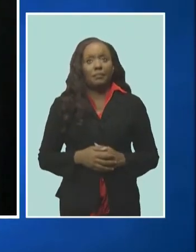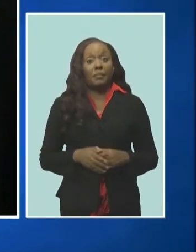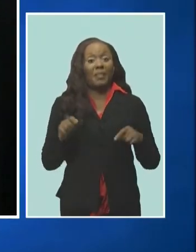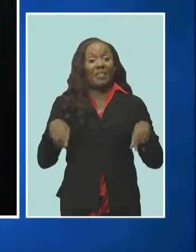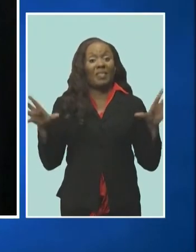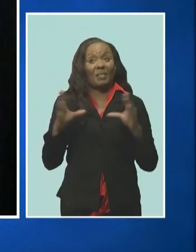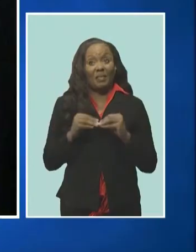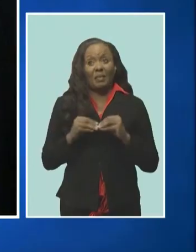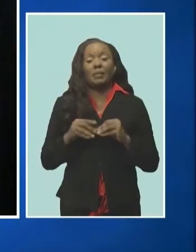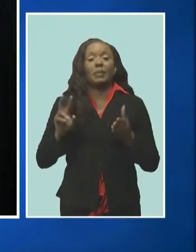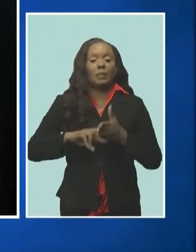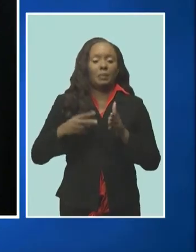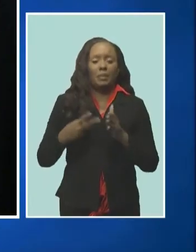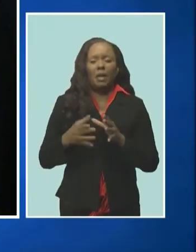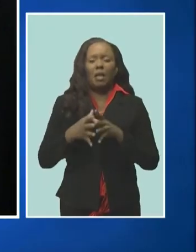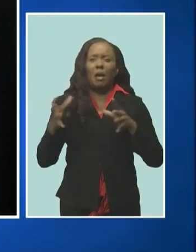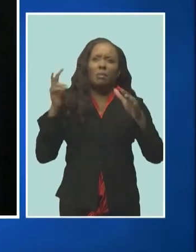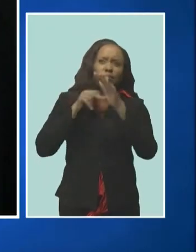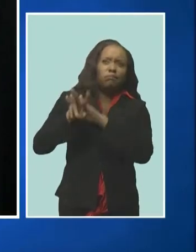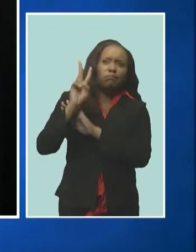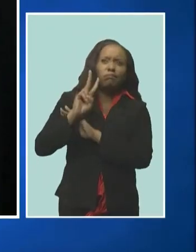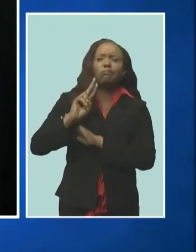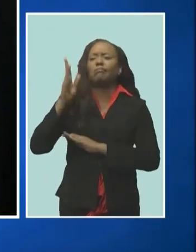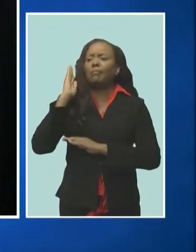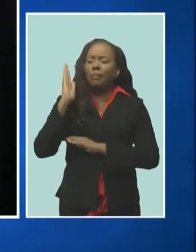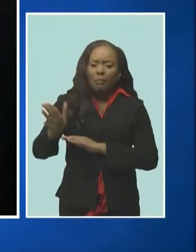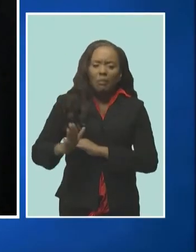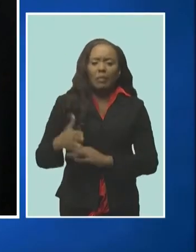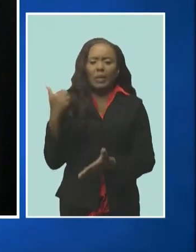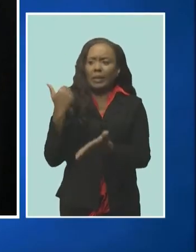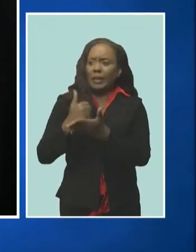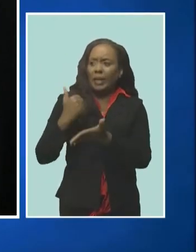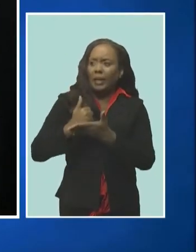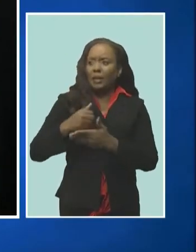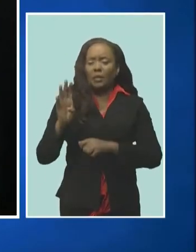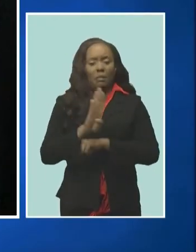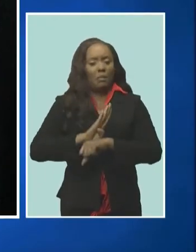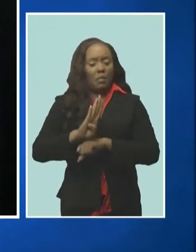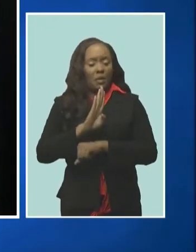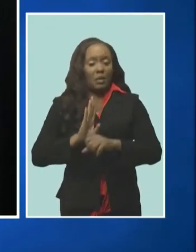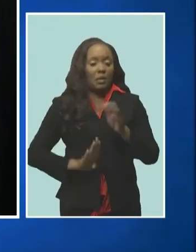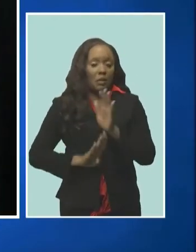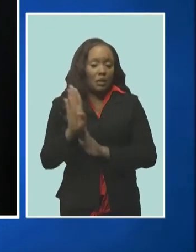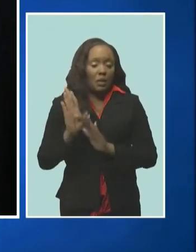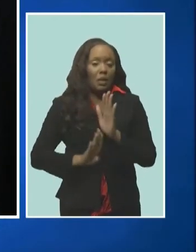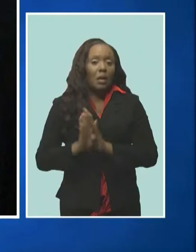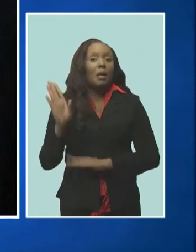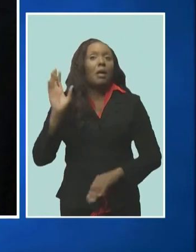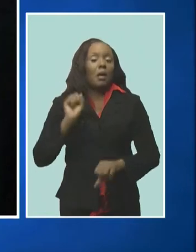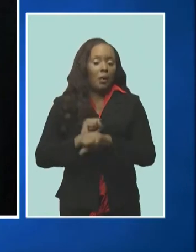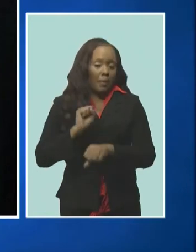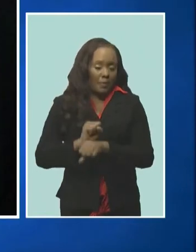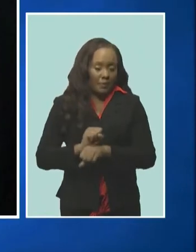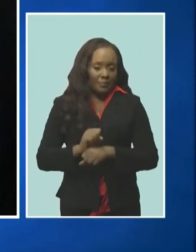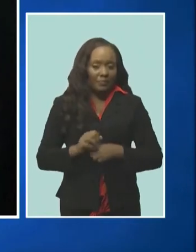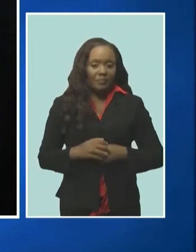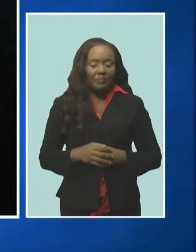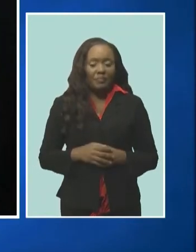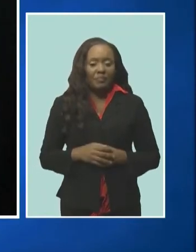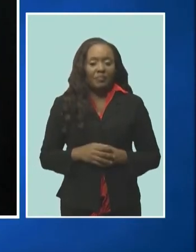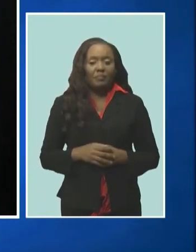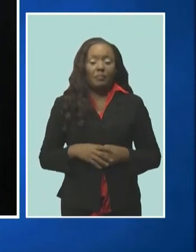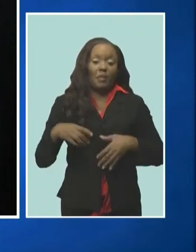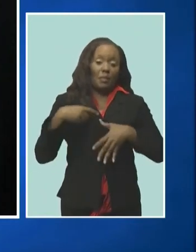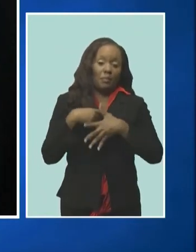will also provide significant insights which can and will assist barbados with the development of its digital workforce in addition there are